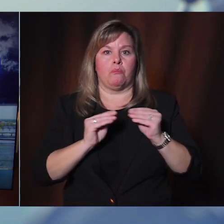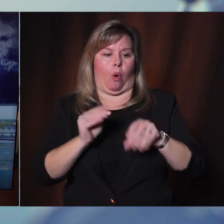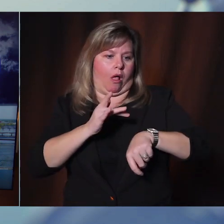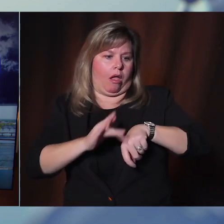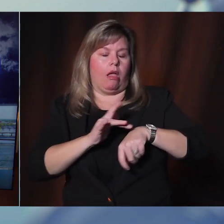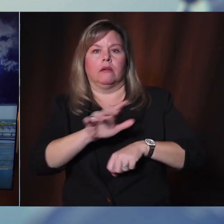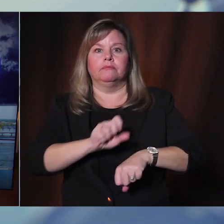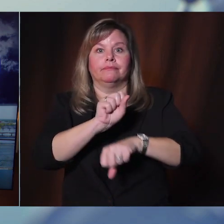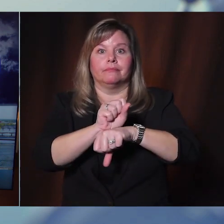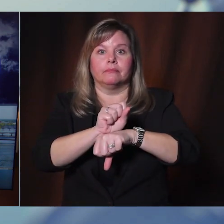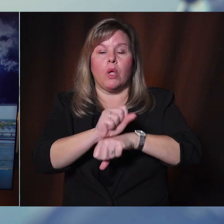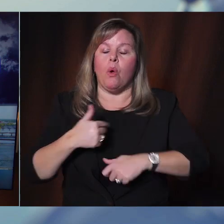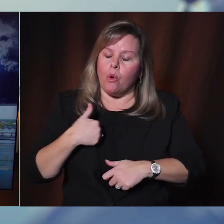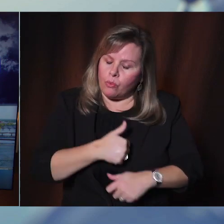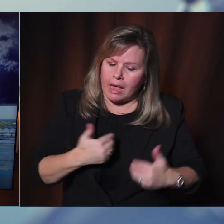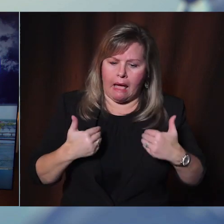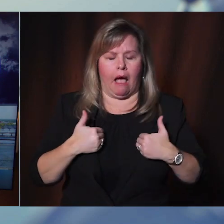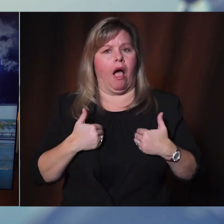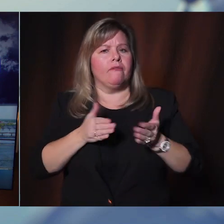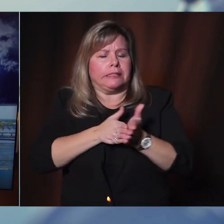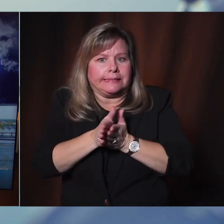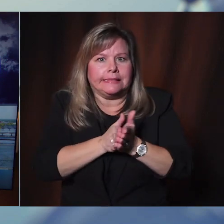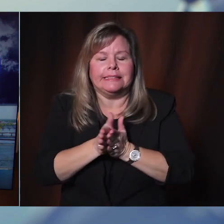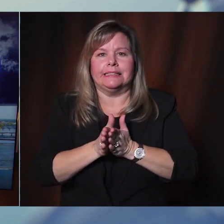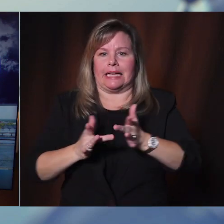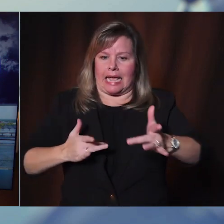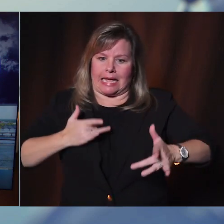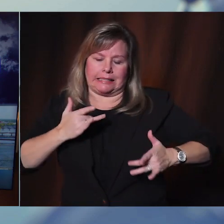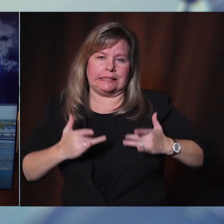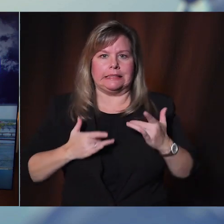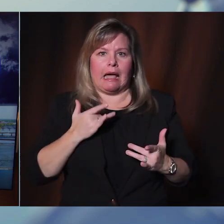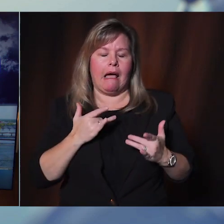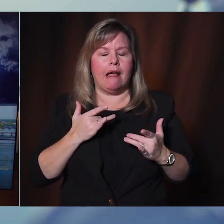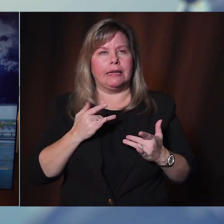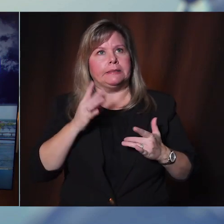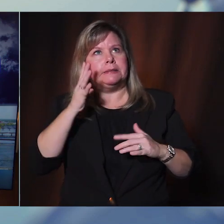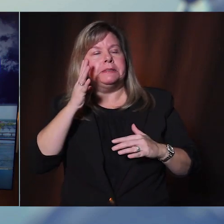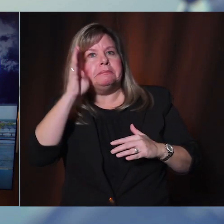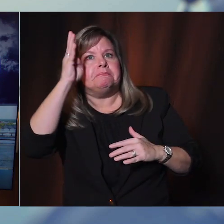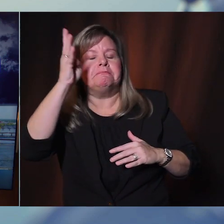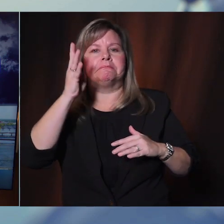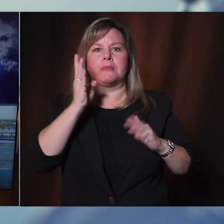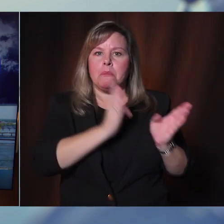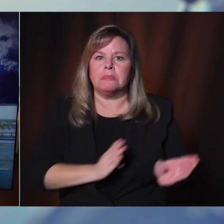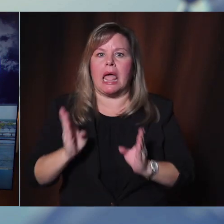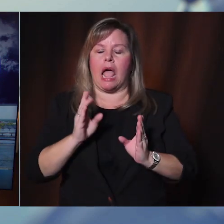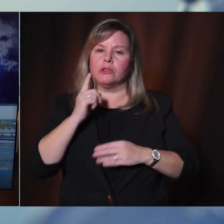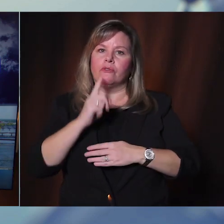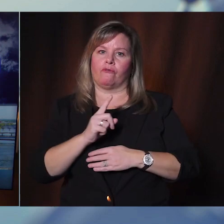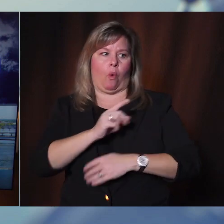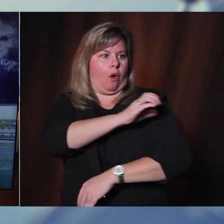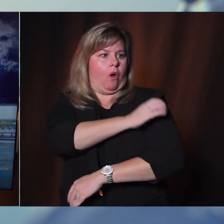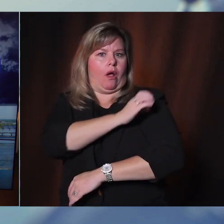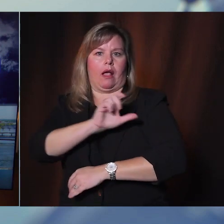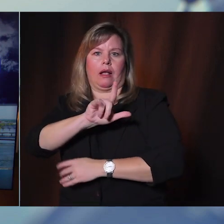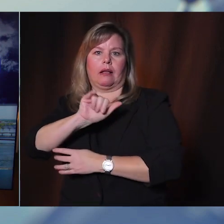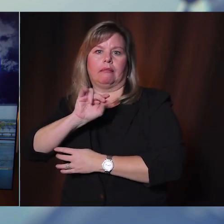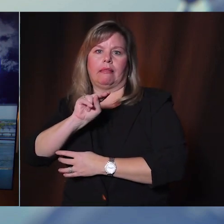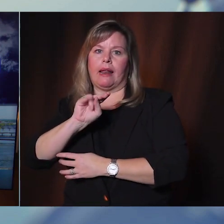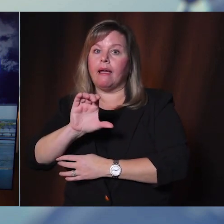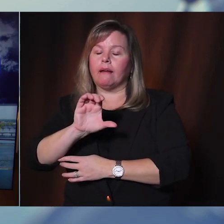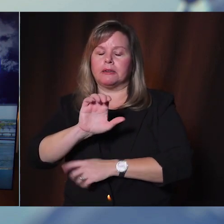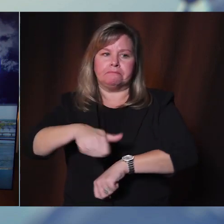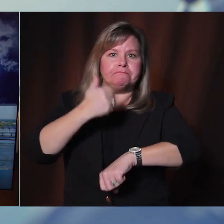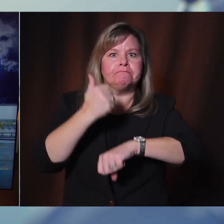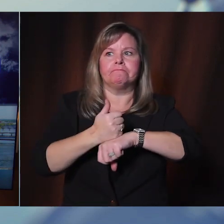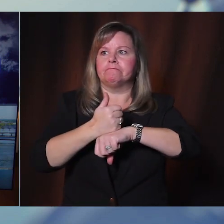in place, ambitious plans to create massive clinics in very recognizable locations. And we look